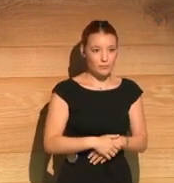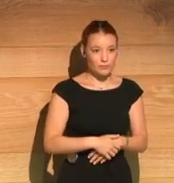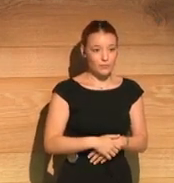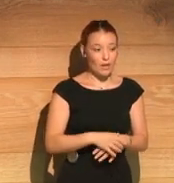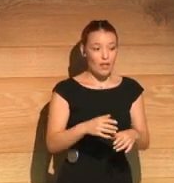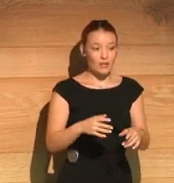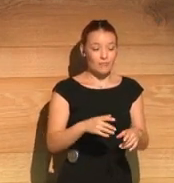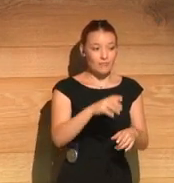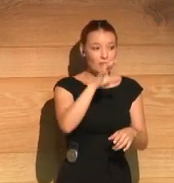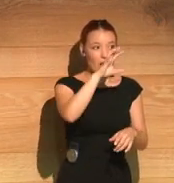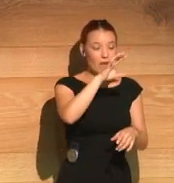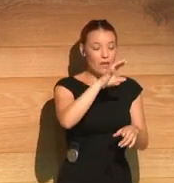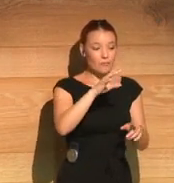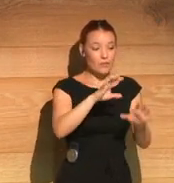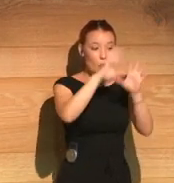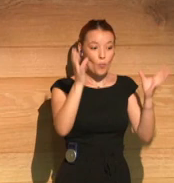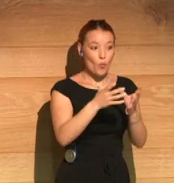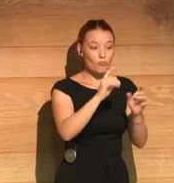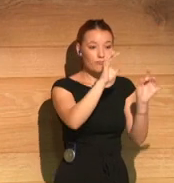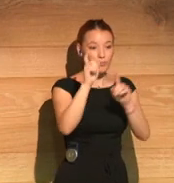regardless of where they live.